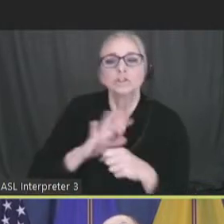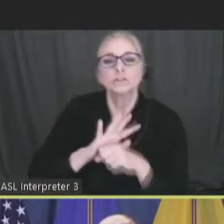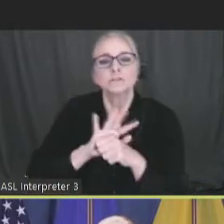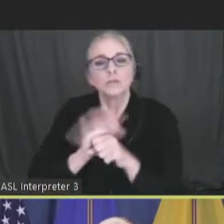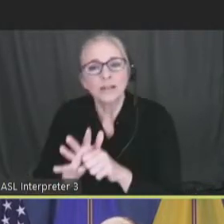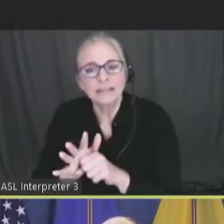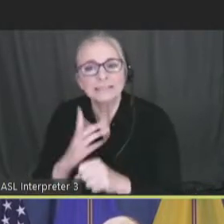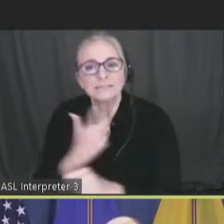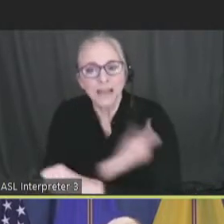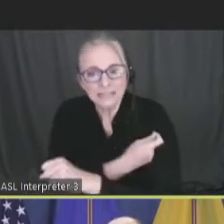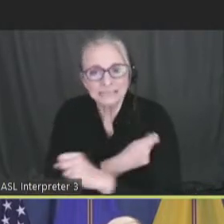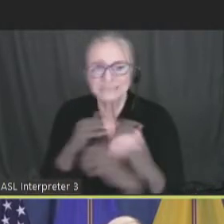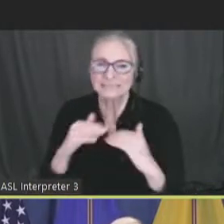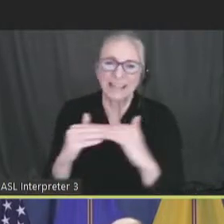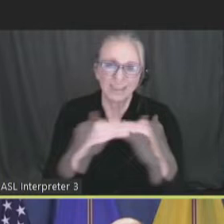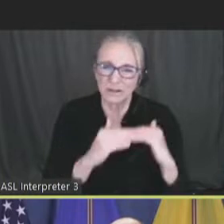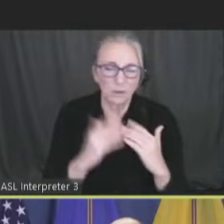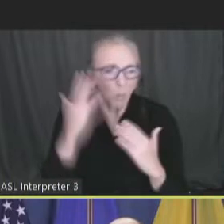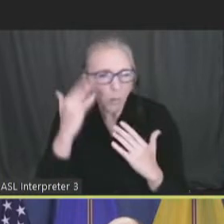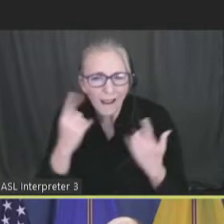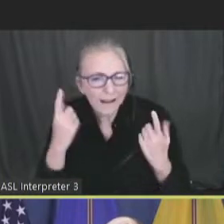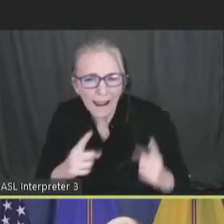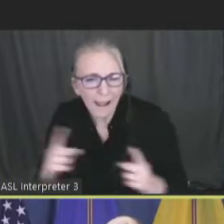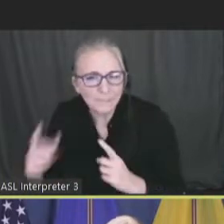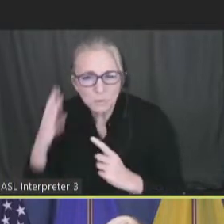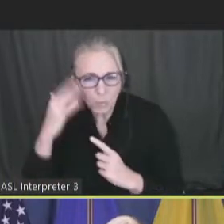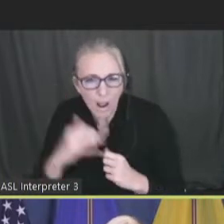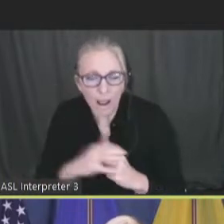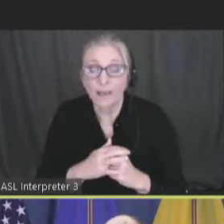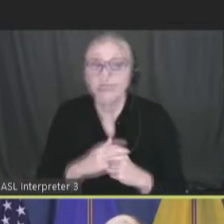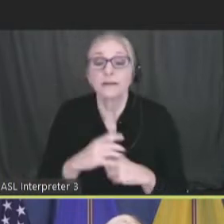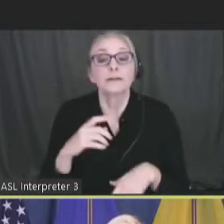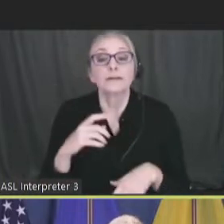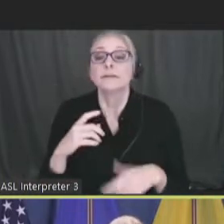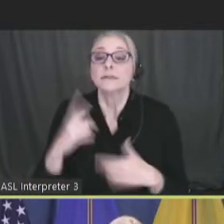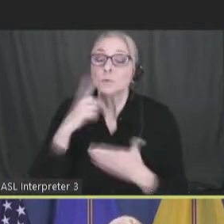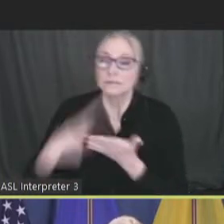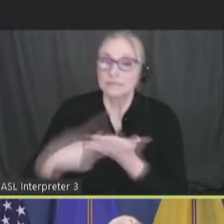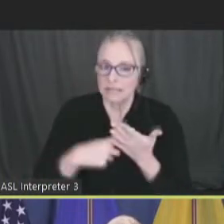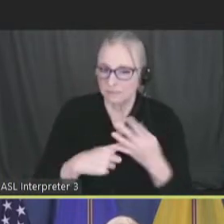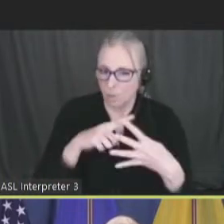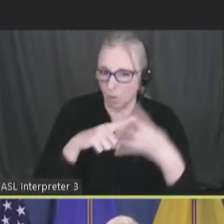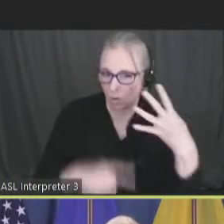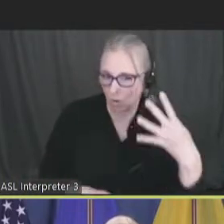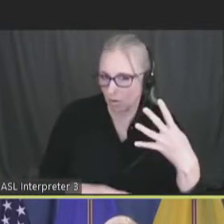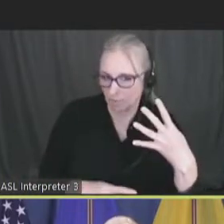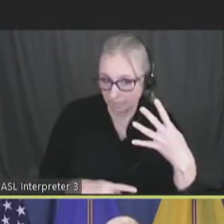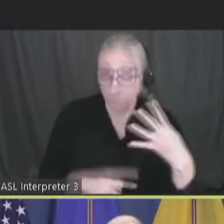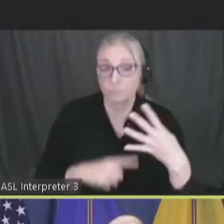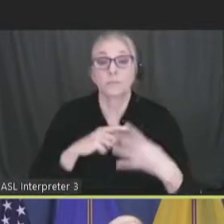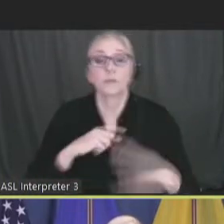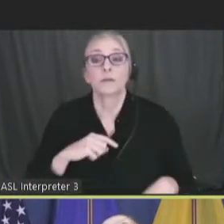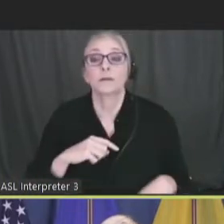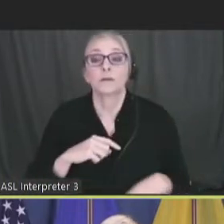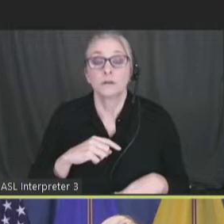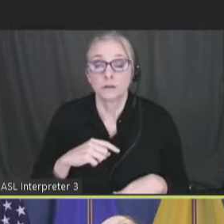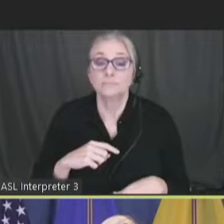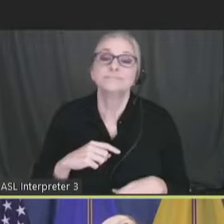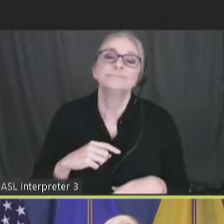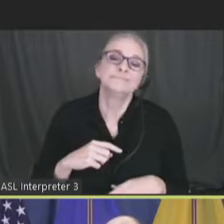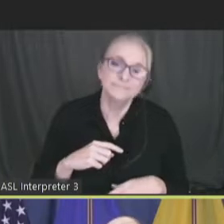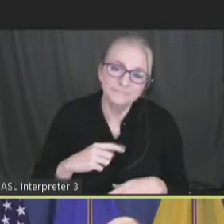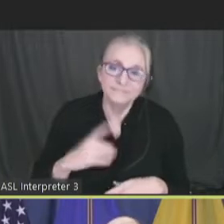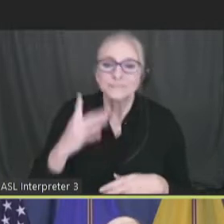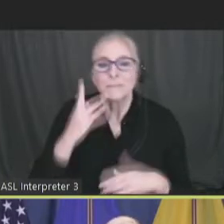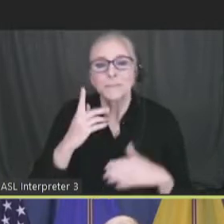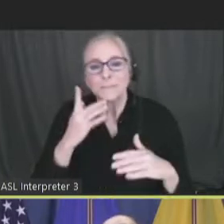inequities for people with disabilities. And largely, I'm going to talk about four. First is the biased views of disability